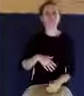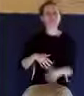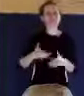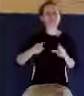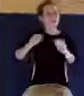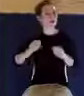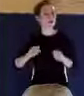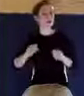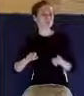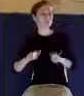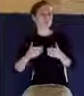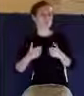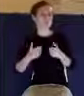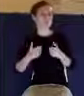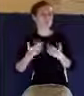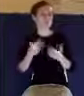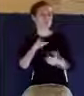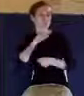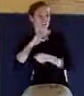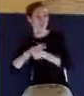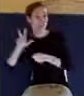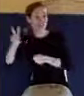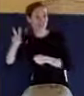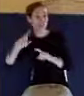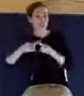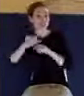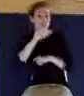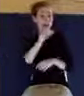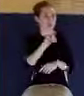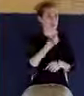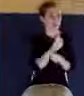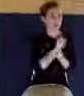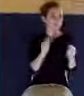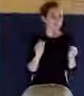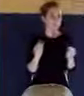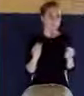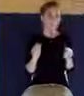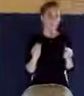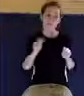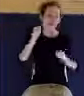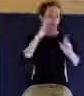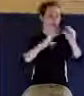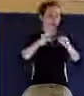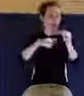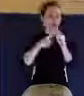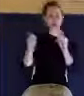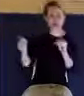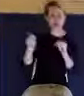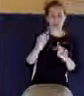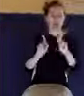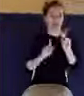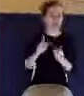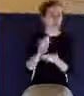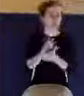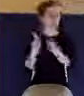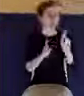This is the most dangerous position to be in. There are some people who have assurance who have no right to it.